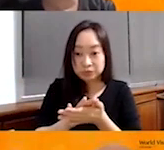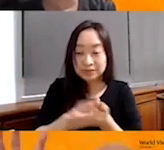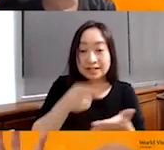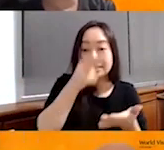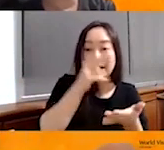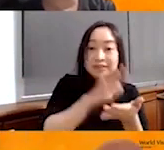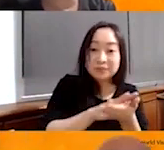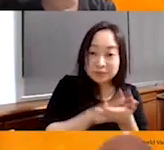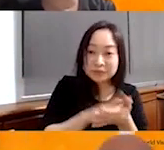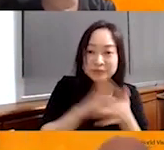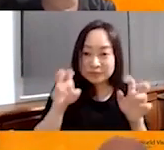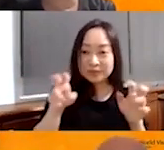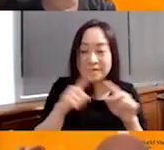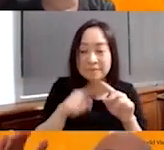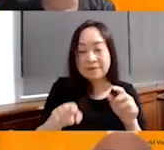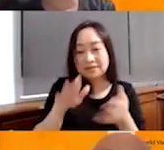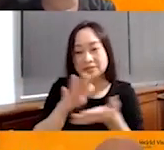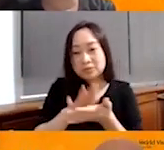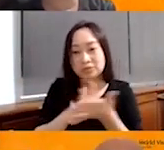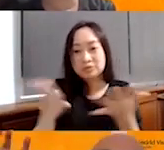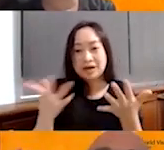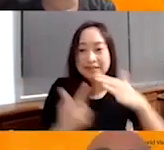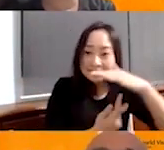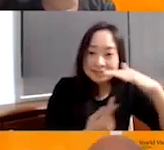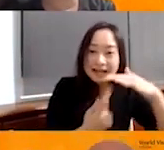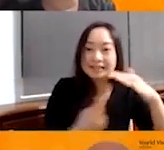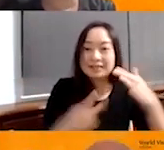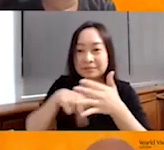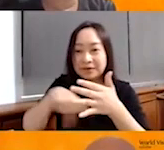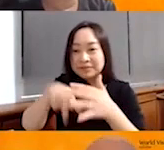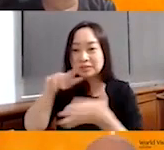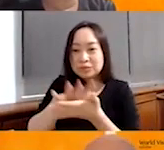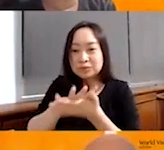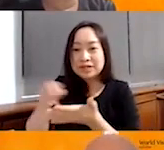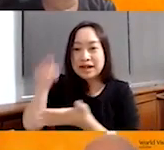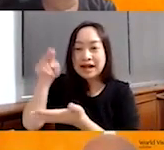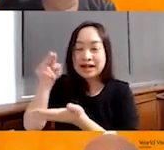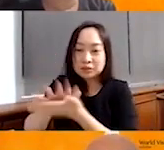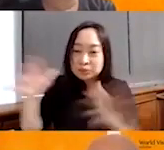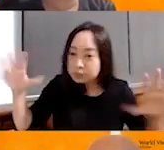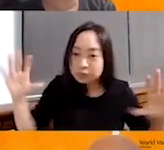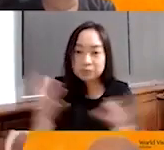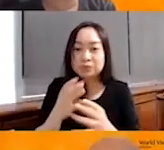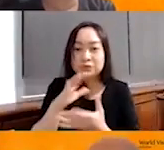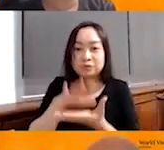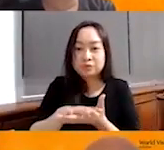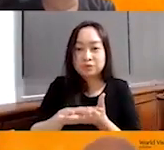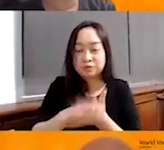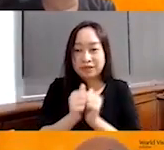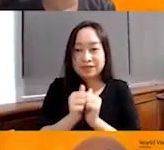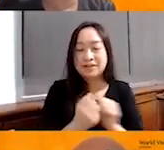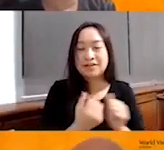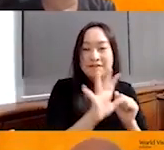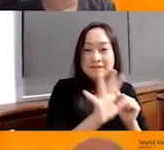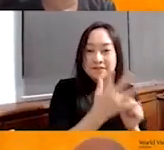general, the school is kindergarten, primary school, and high school all together from the first grade to the 12th